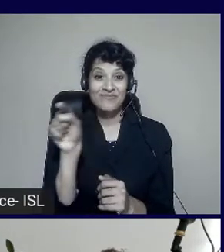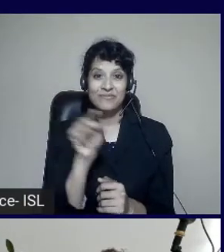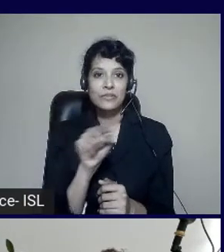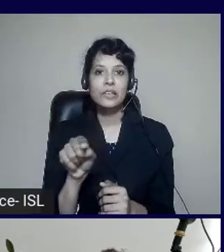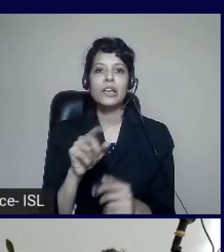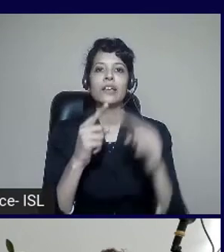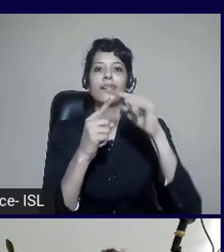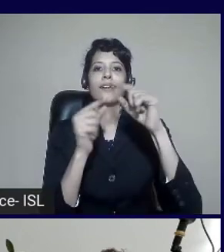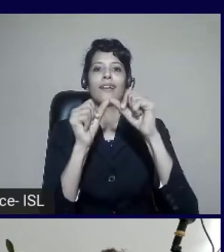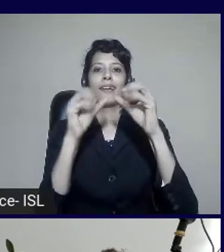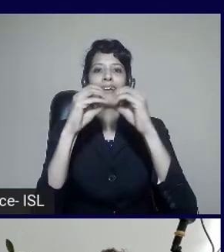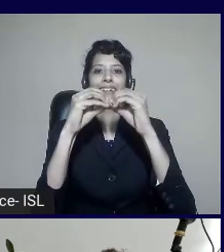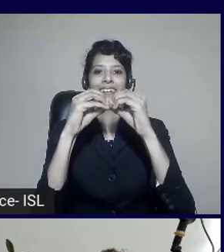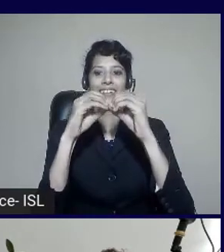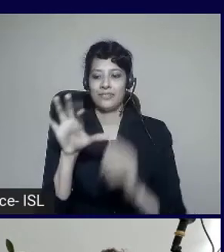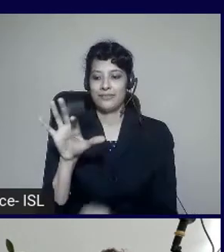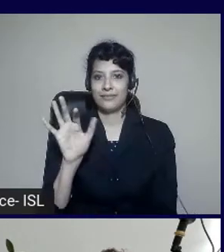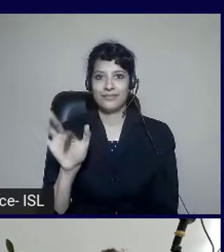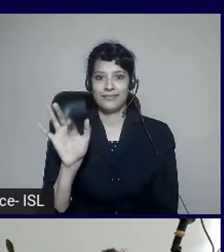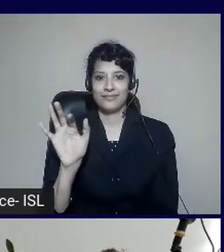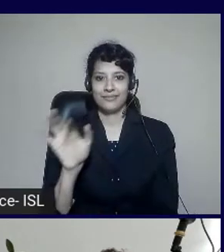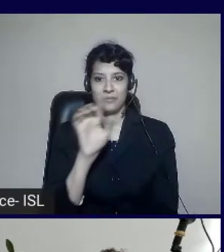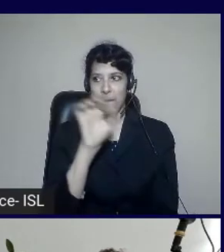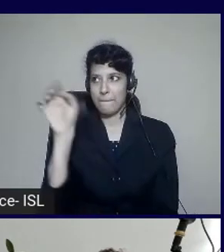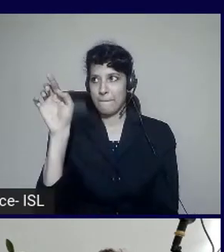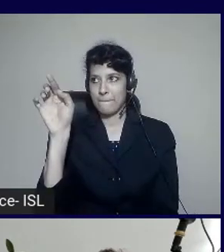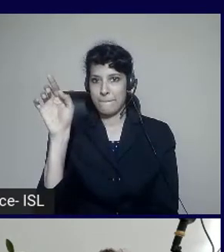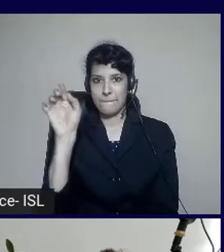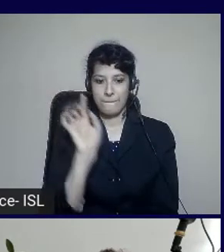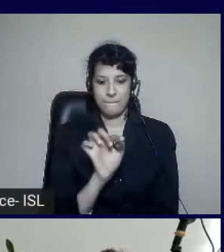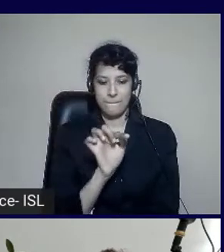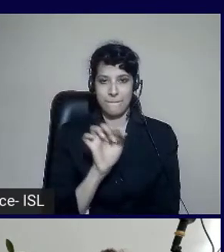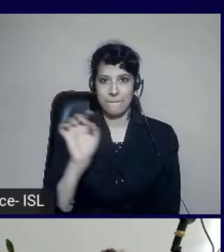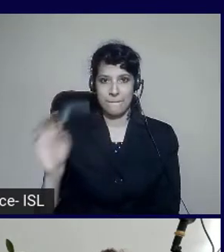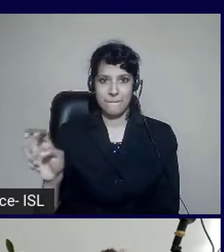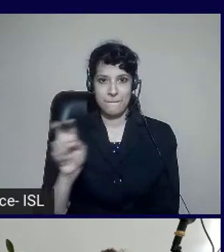And send it through to everyone. To say the tab stops. Are working fine.